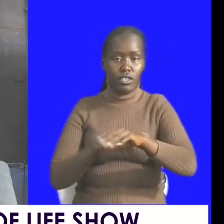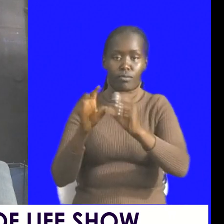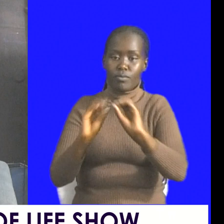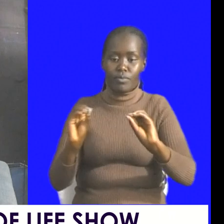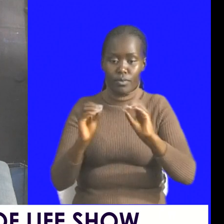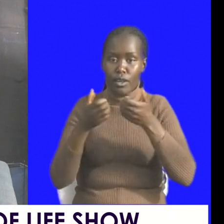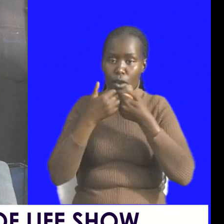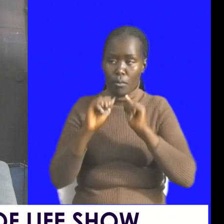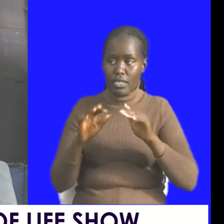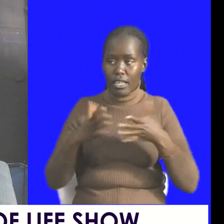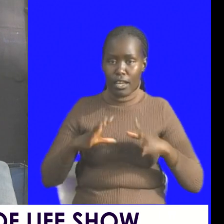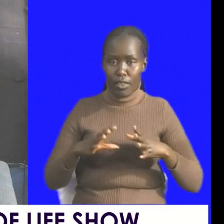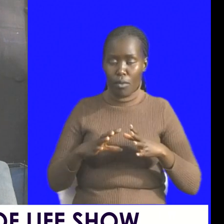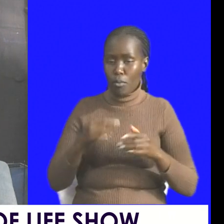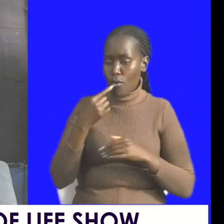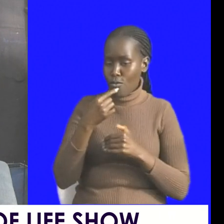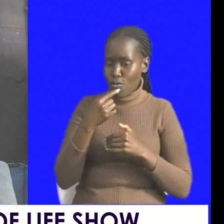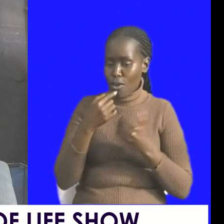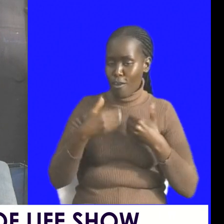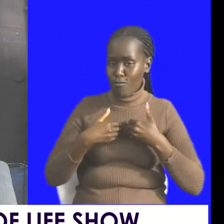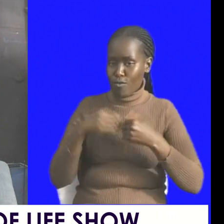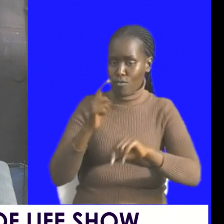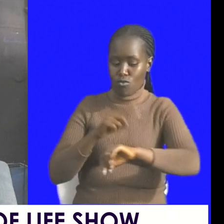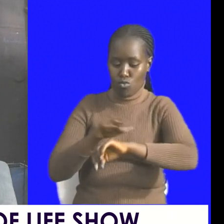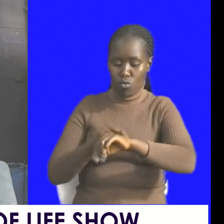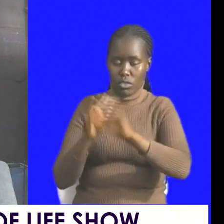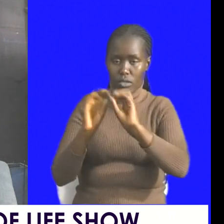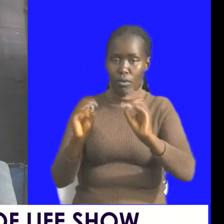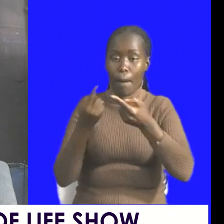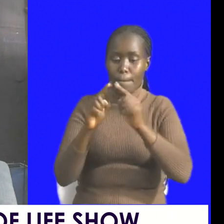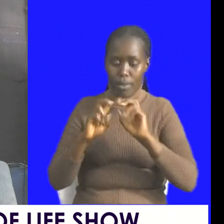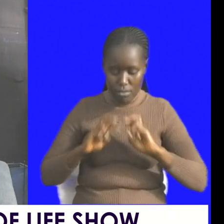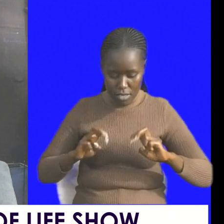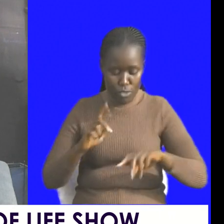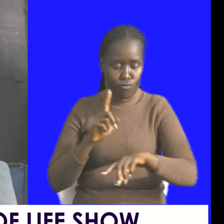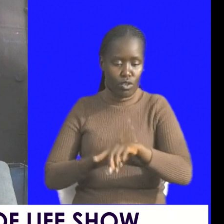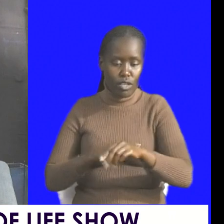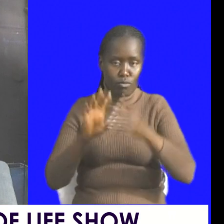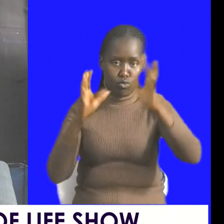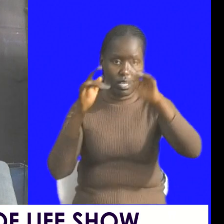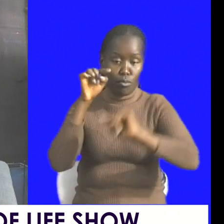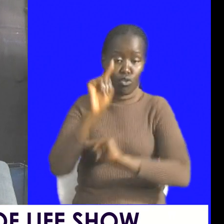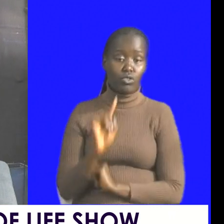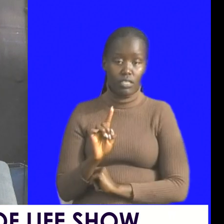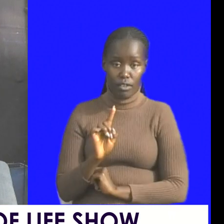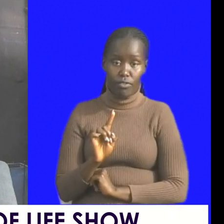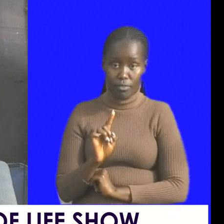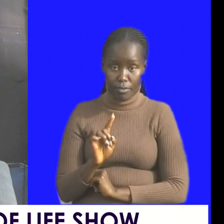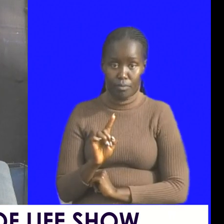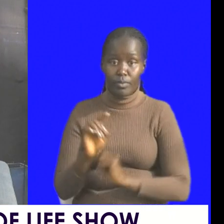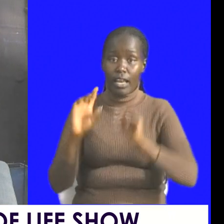people with no watches but with a lot of time look for time to celebrate you celebrate you